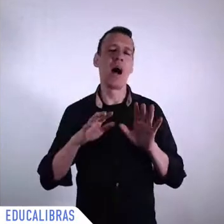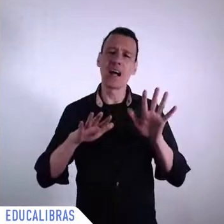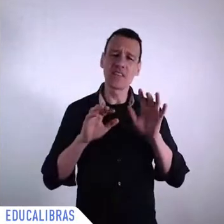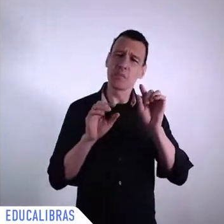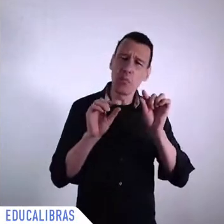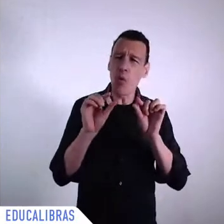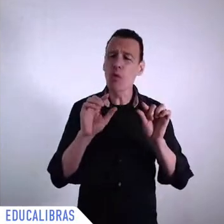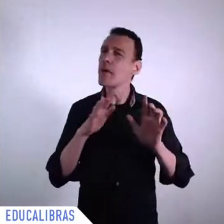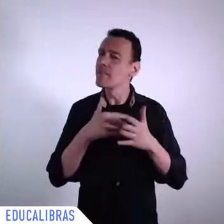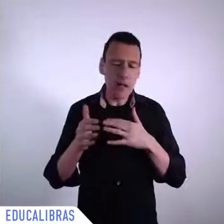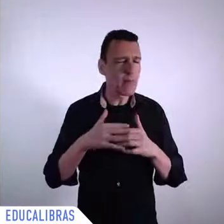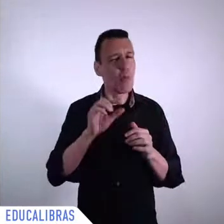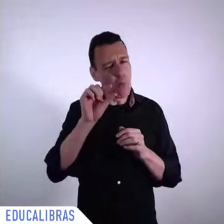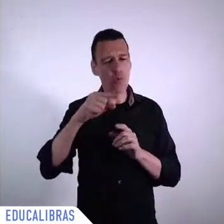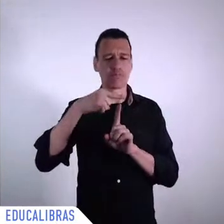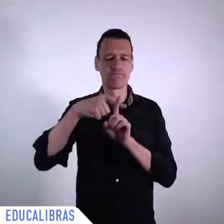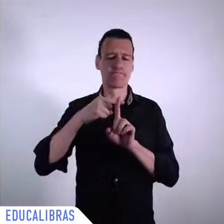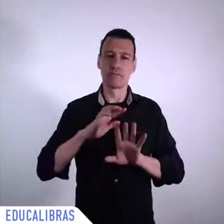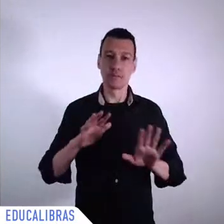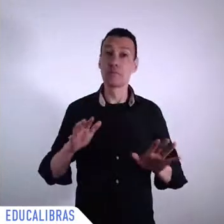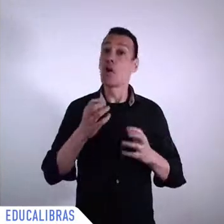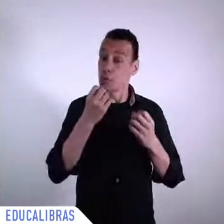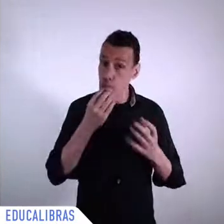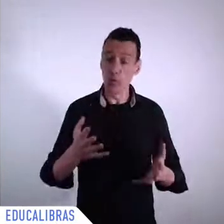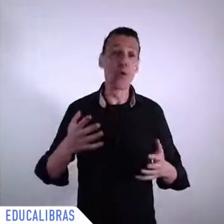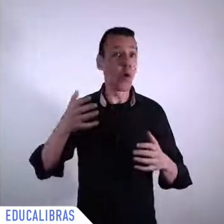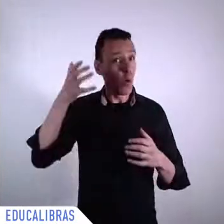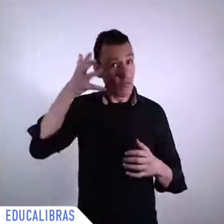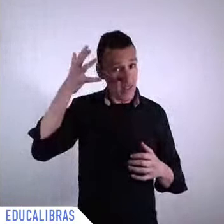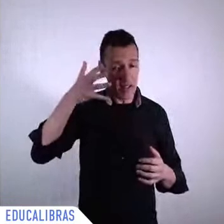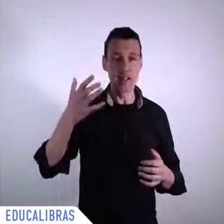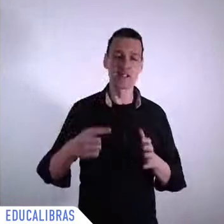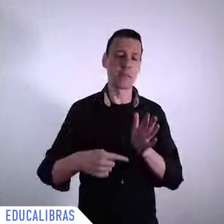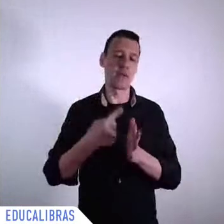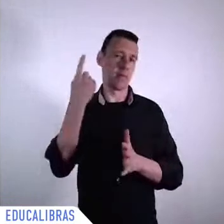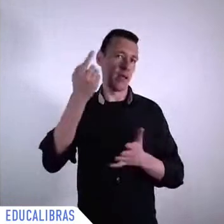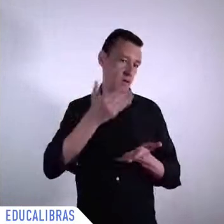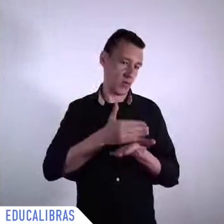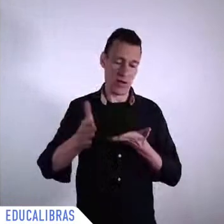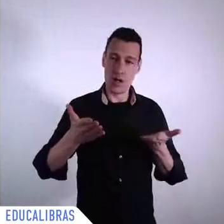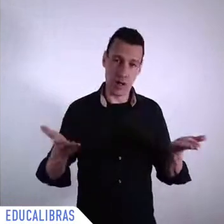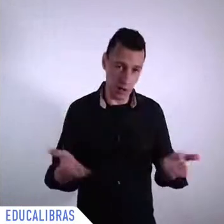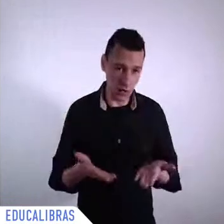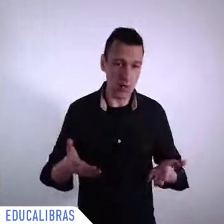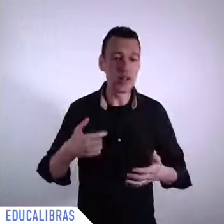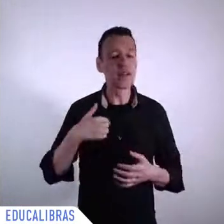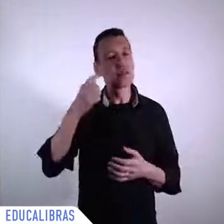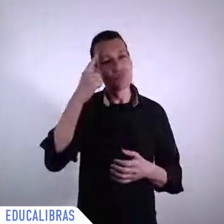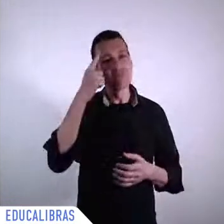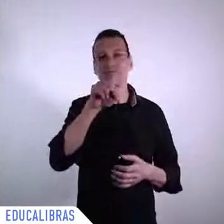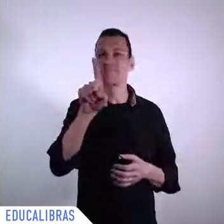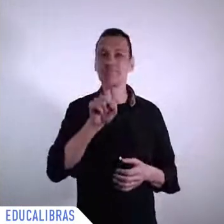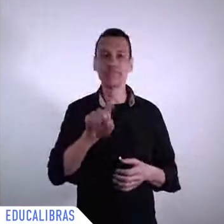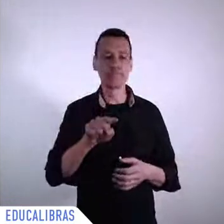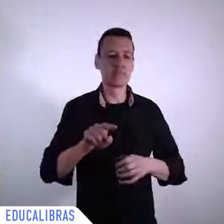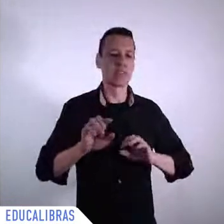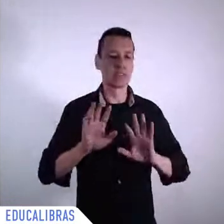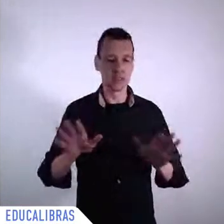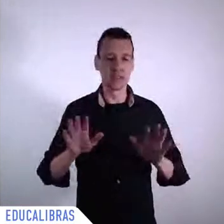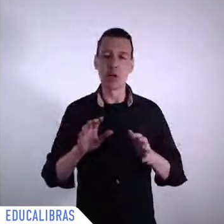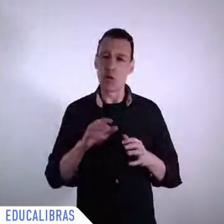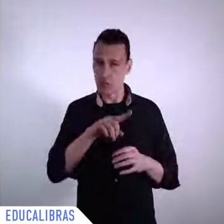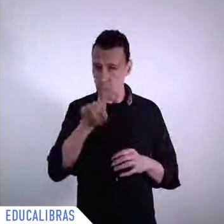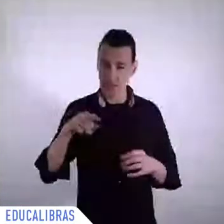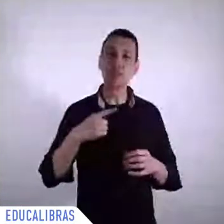so I'm not sure if the organizers want to add something if not I'm just thanking all the audience